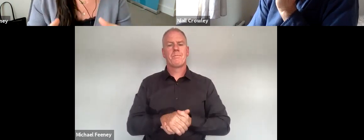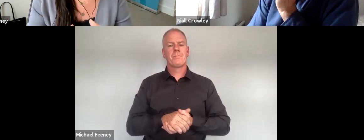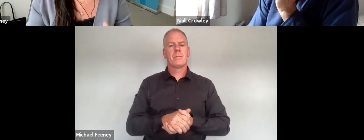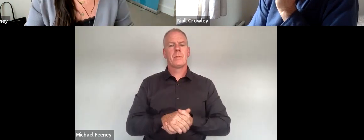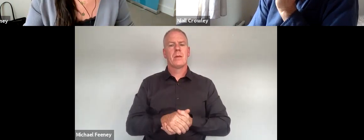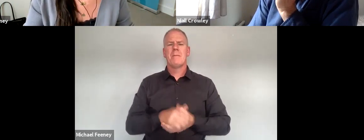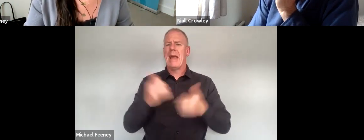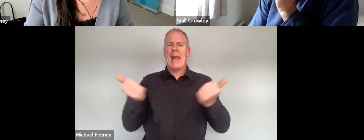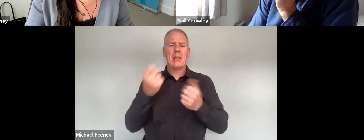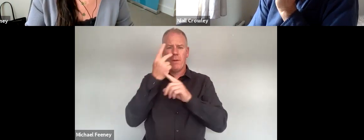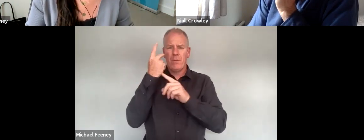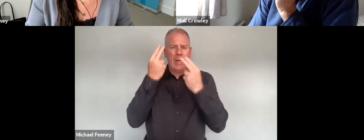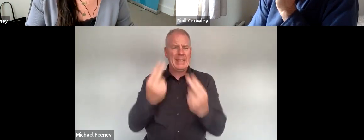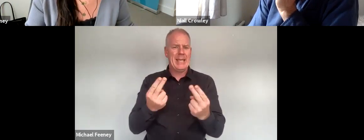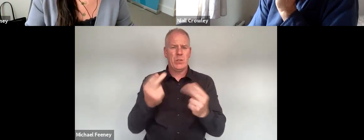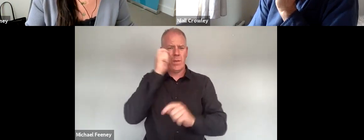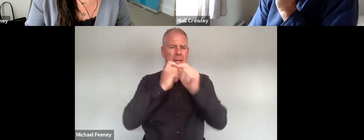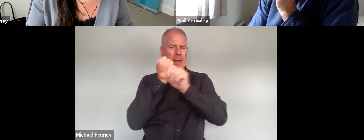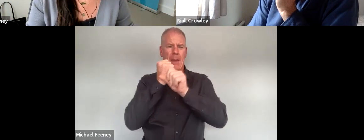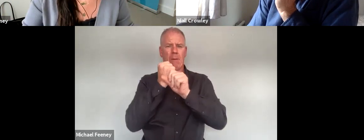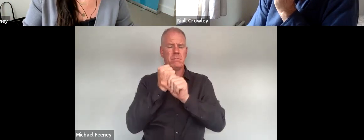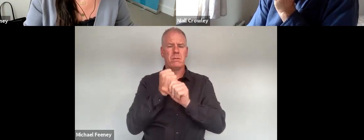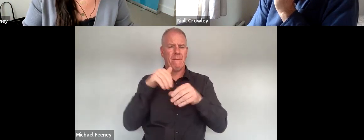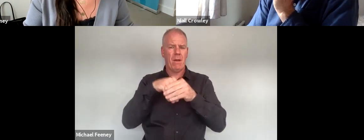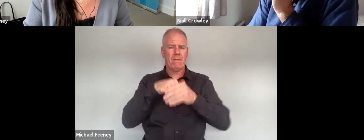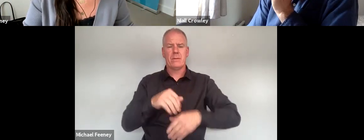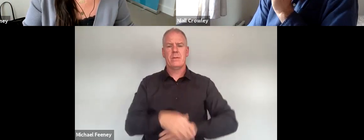any such review needs to be considered within that.